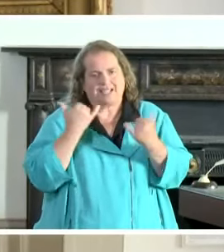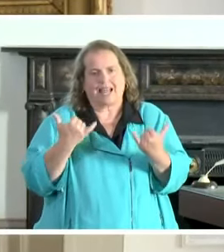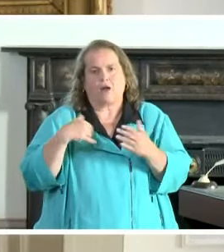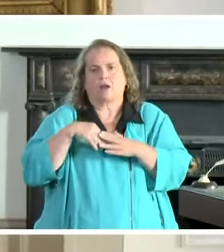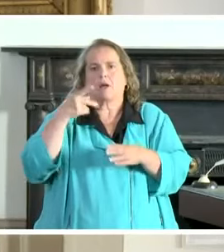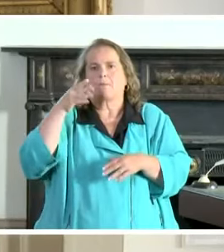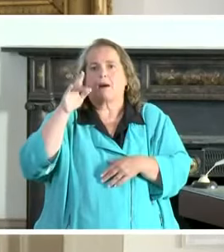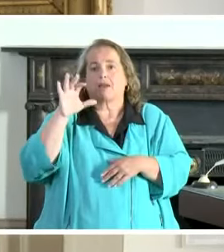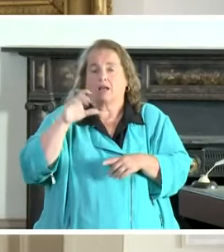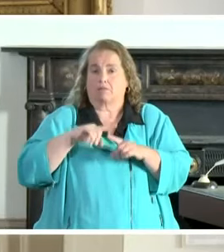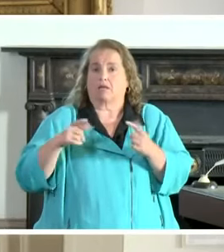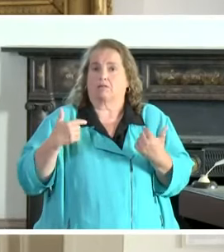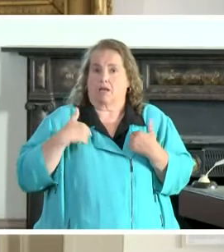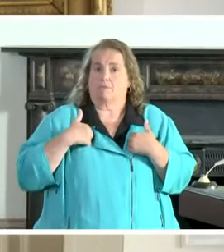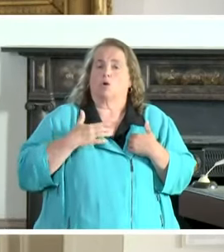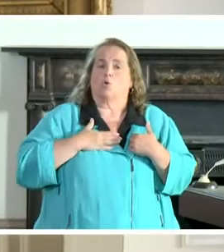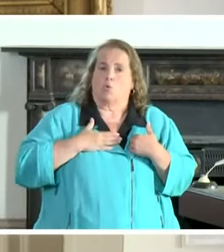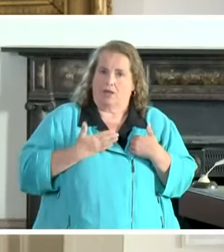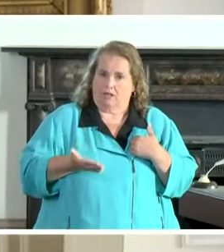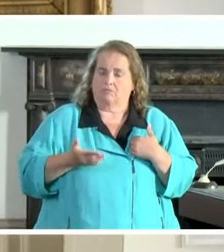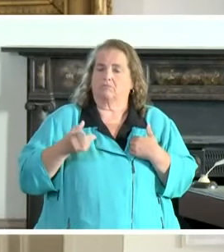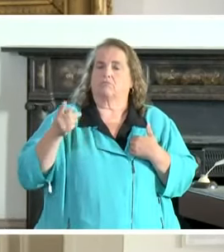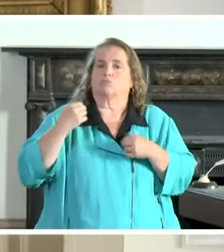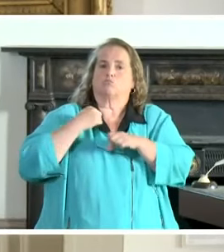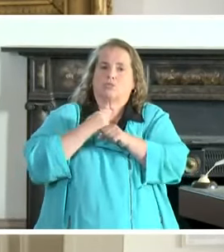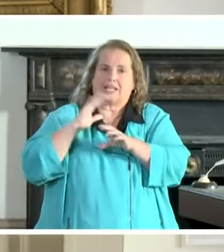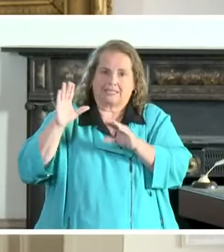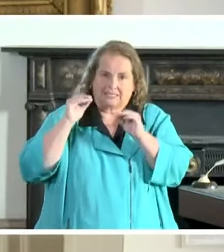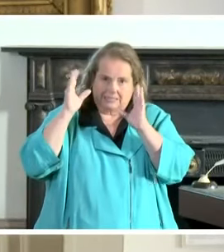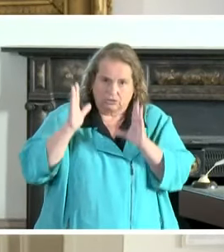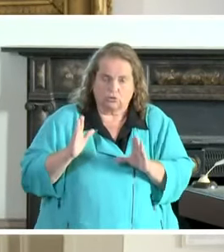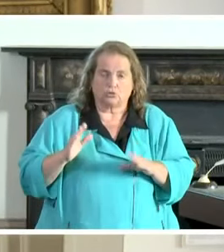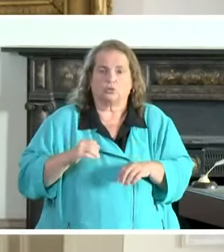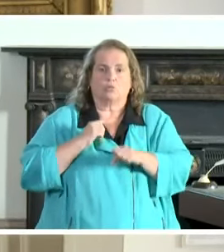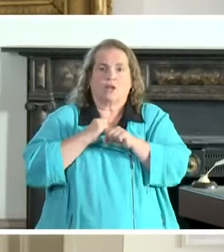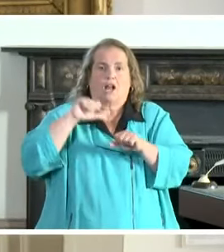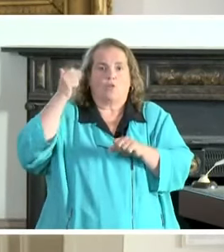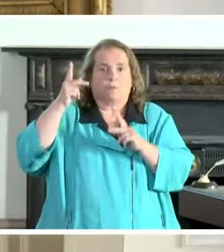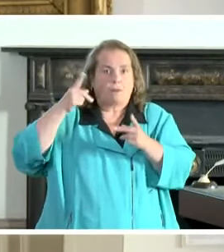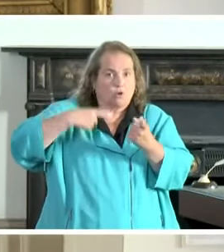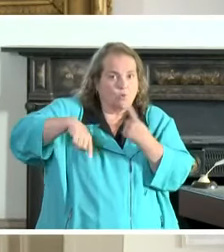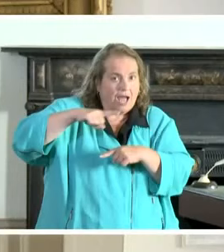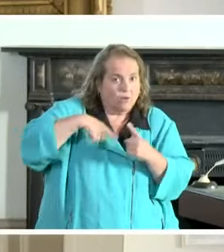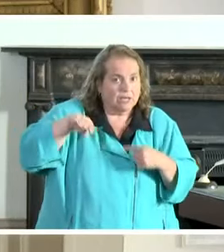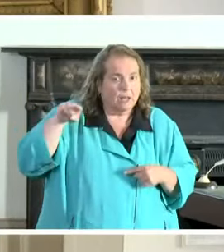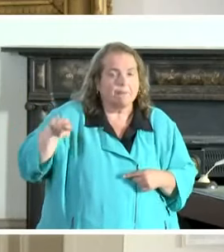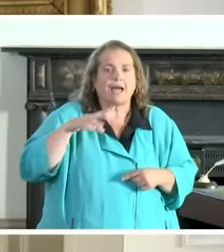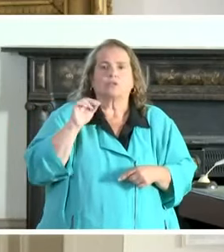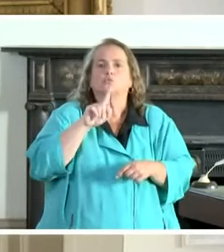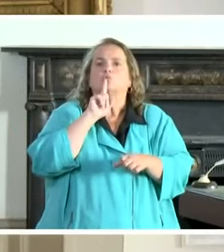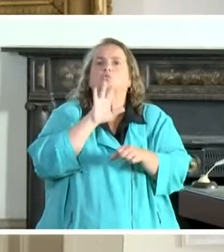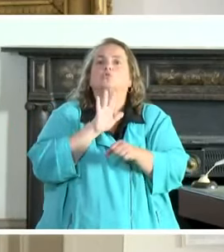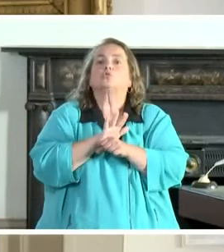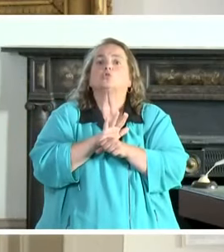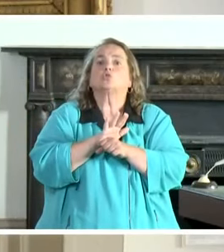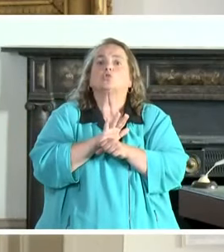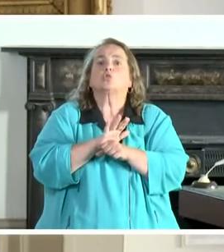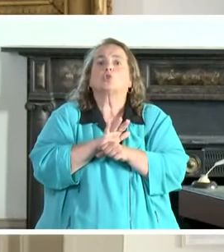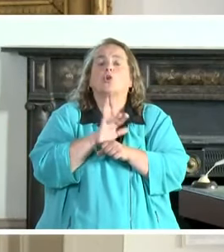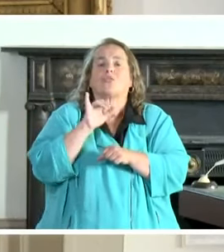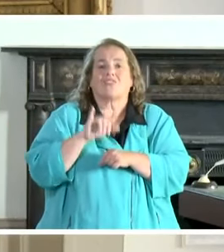but I'm willing to do that to protect his teachers, those around him, and to ensure that